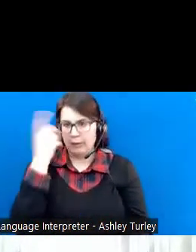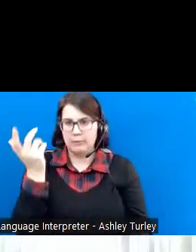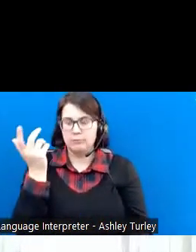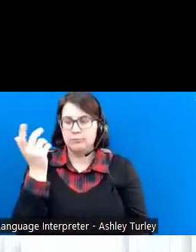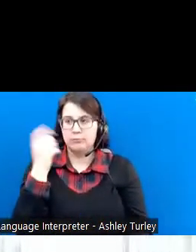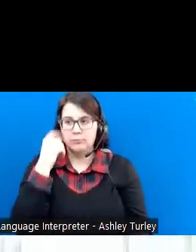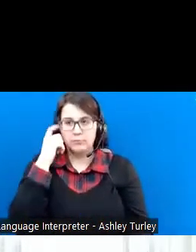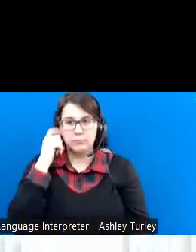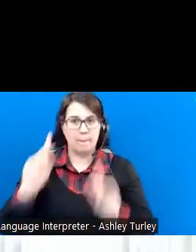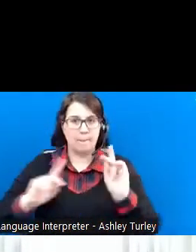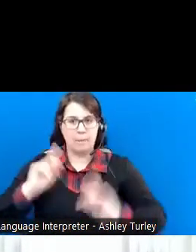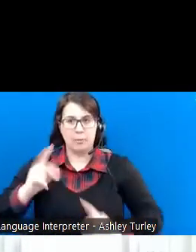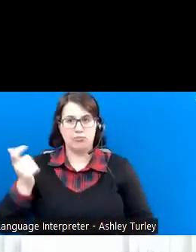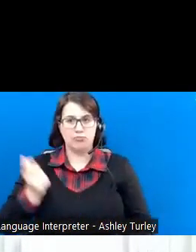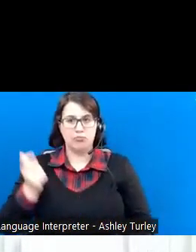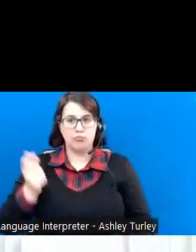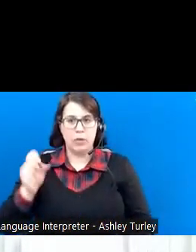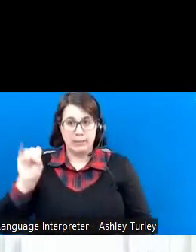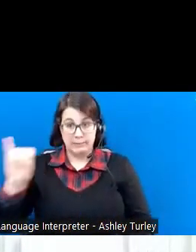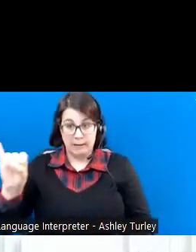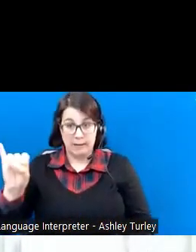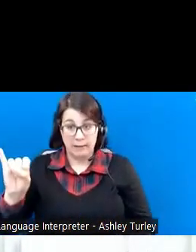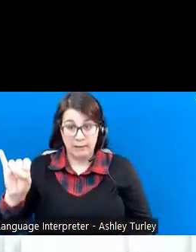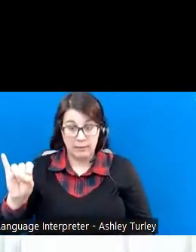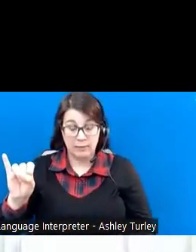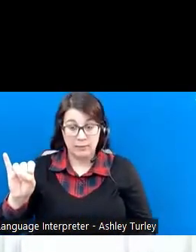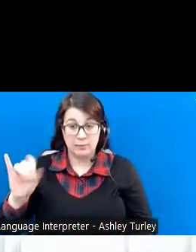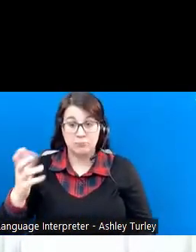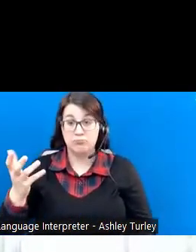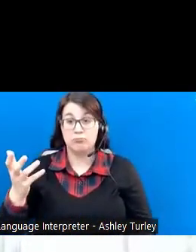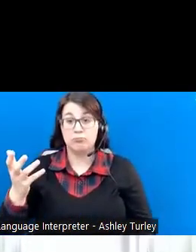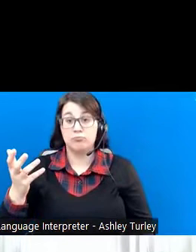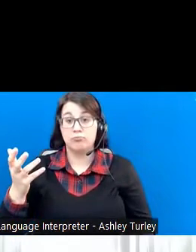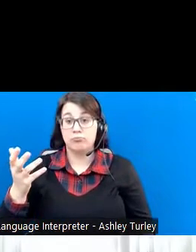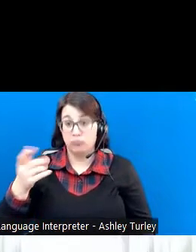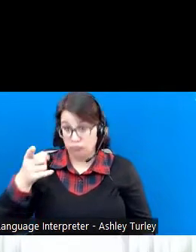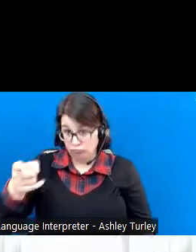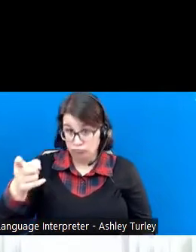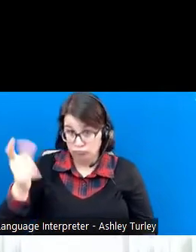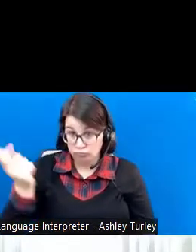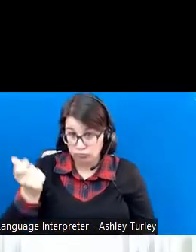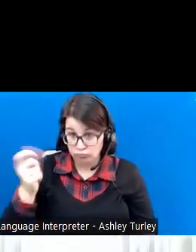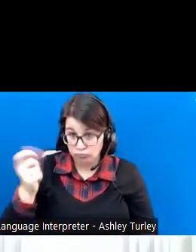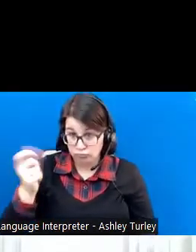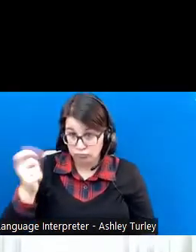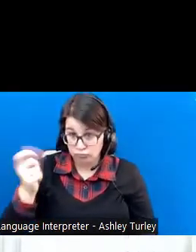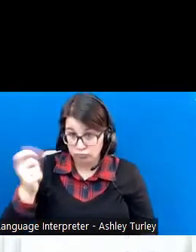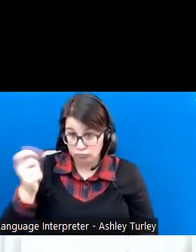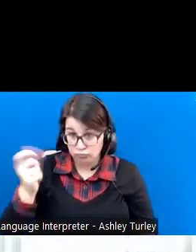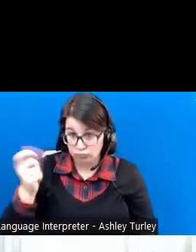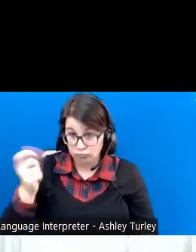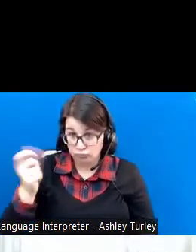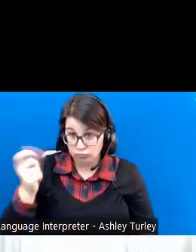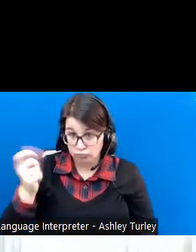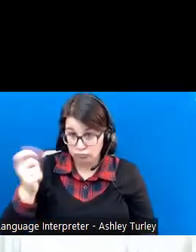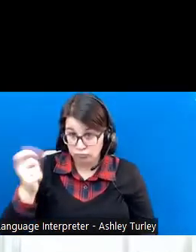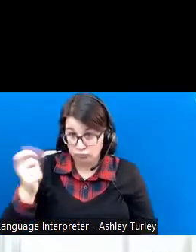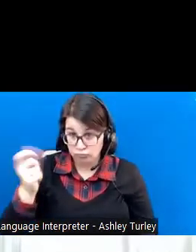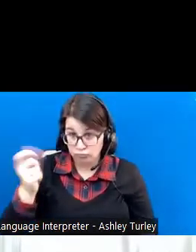who are receiving SSI. If you are receiving SSI and you are in